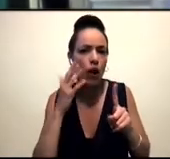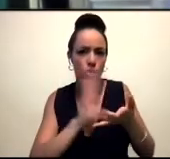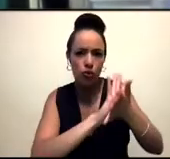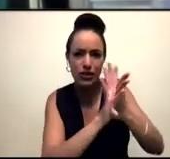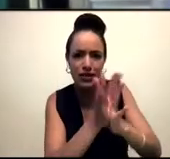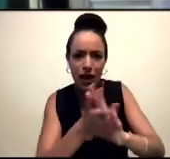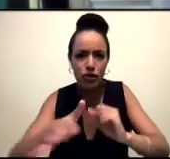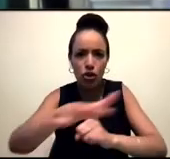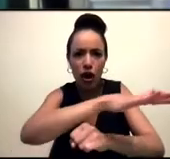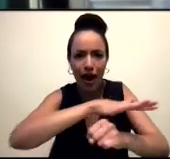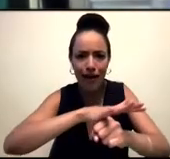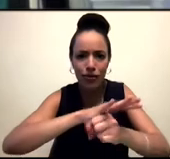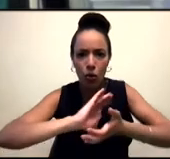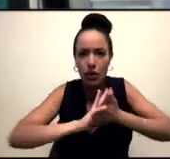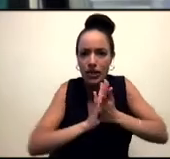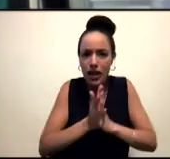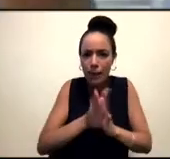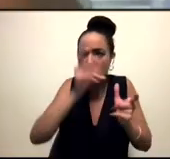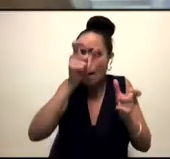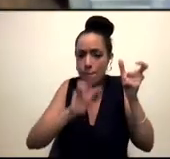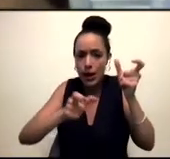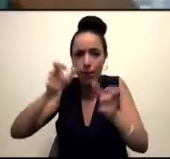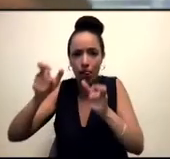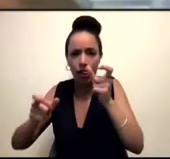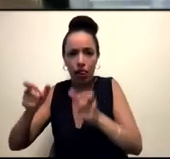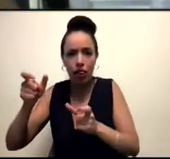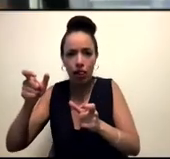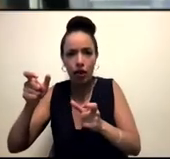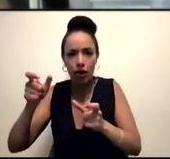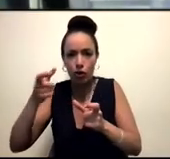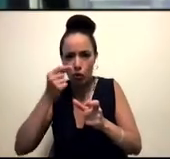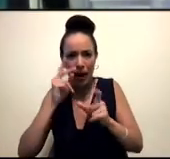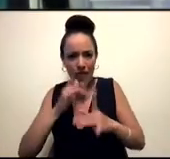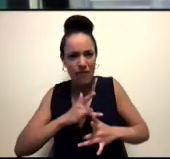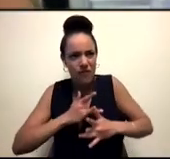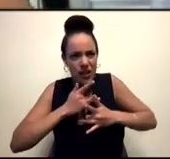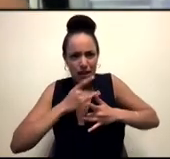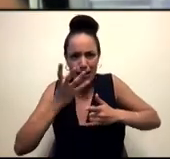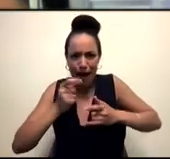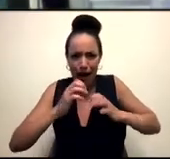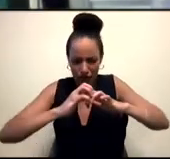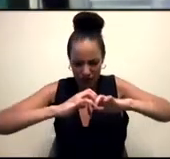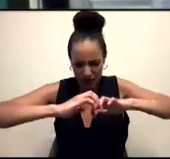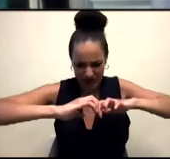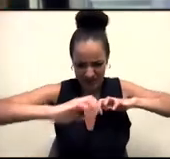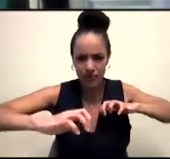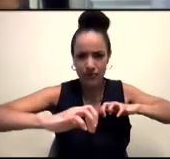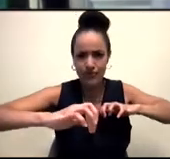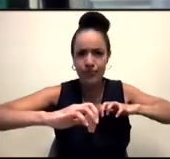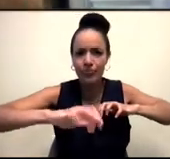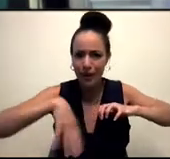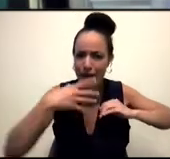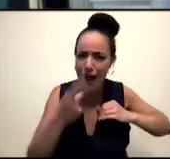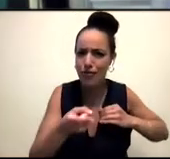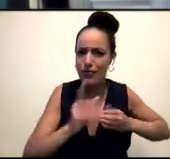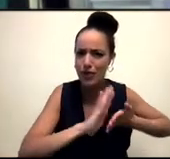hurt people that way. There's a site of fissure that happens, and there are things from, you know, there